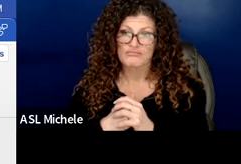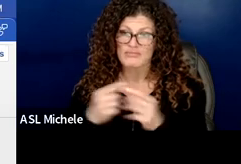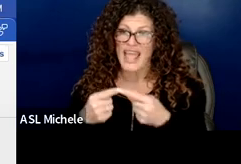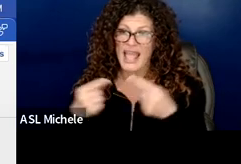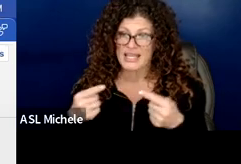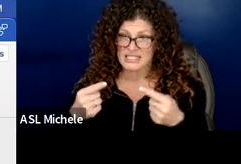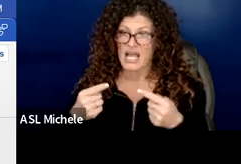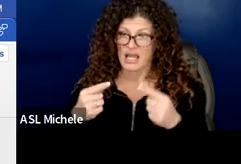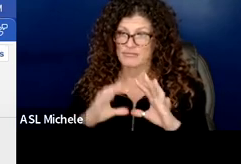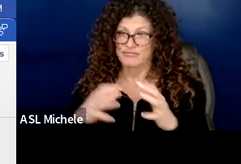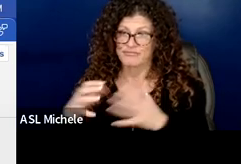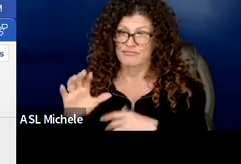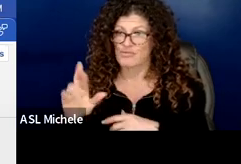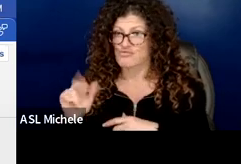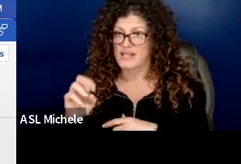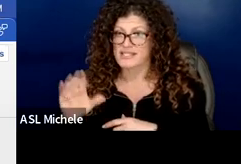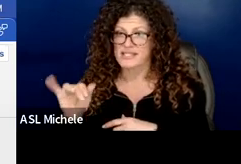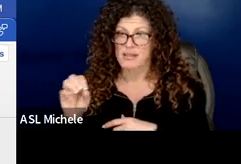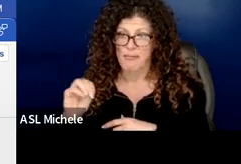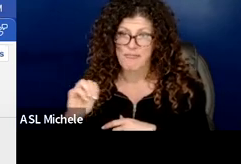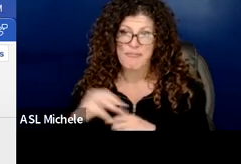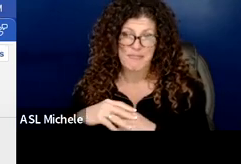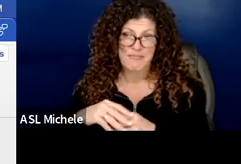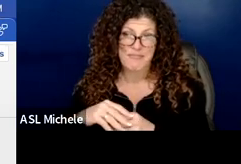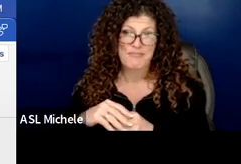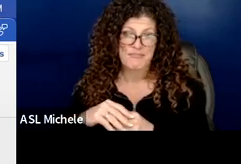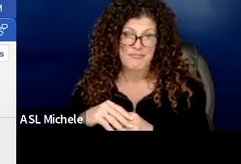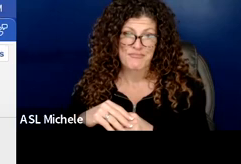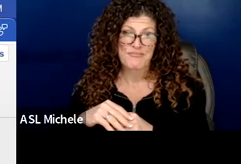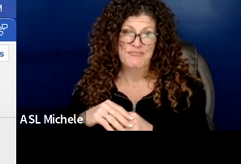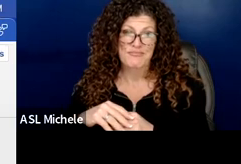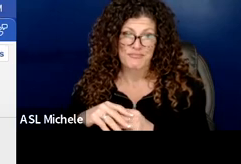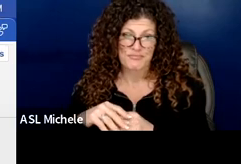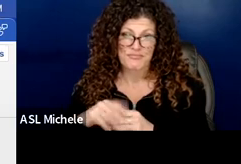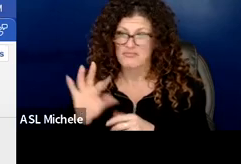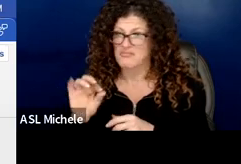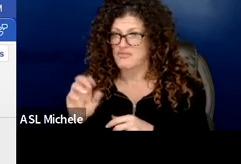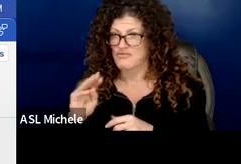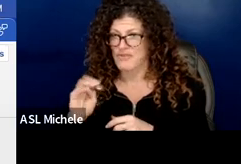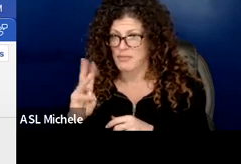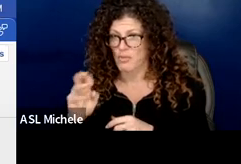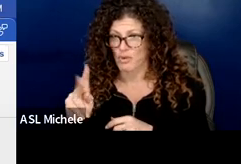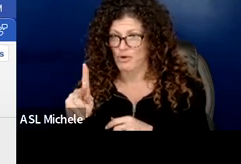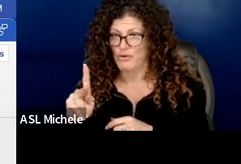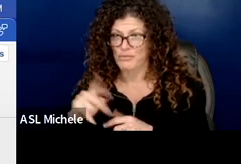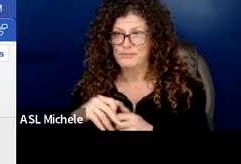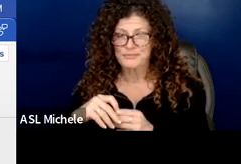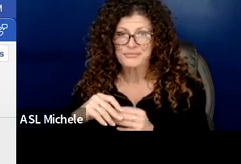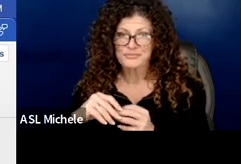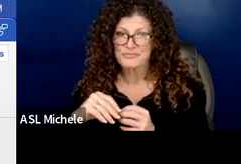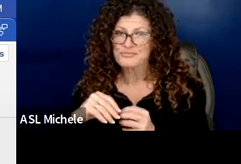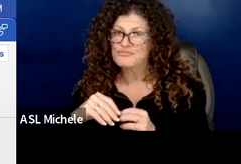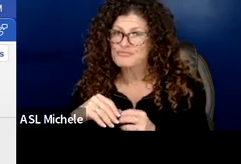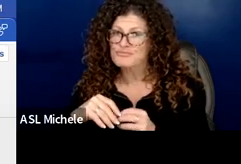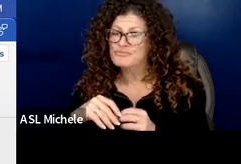um um through the anti-racist framework or lens so